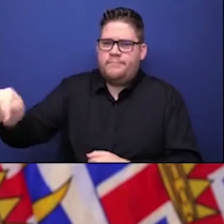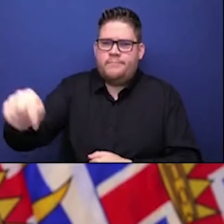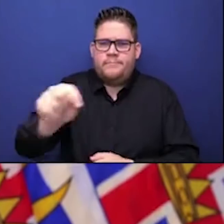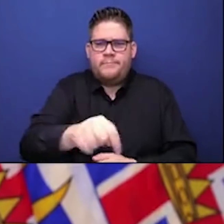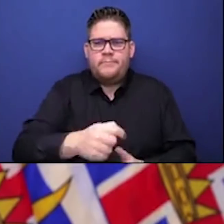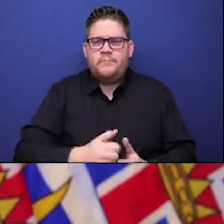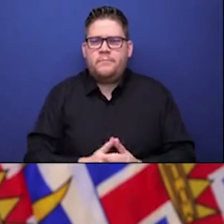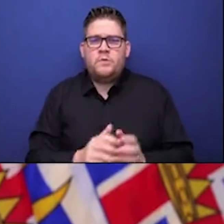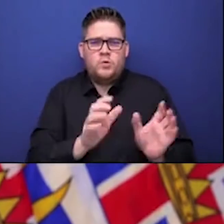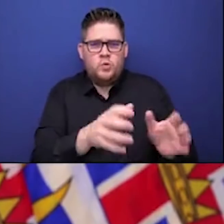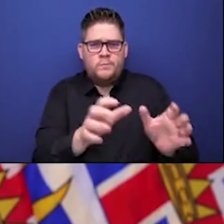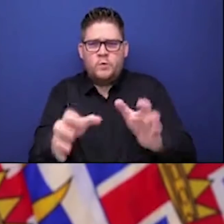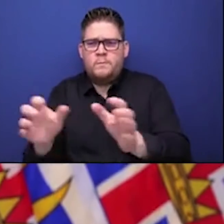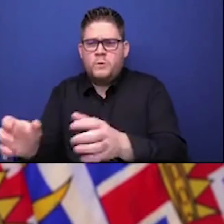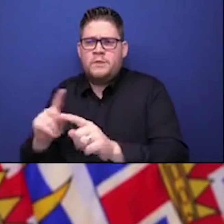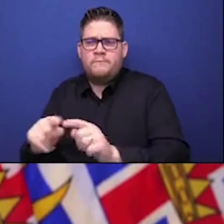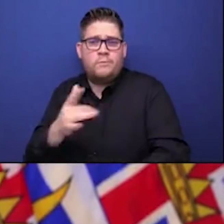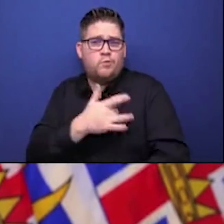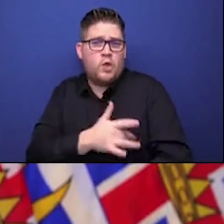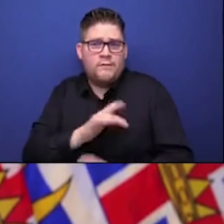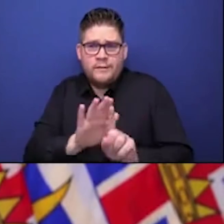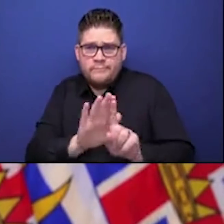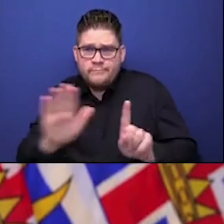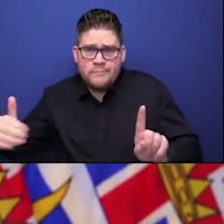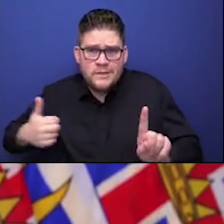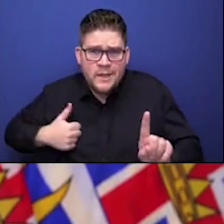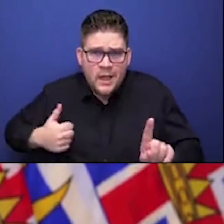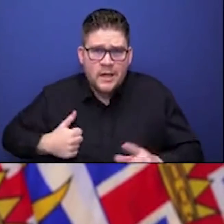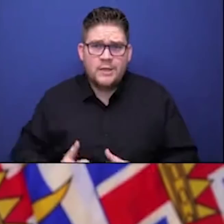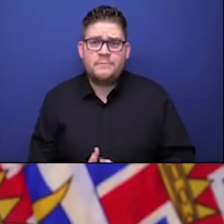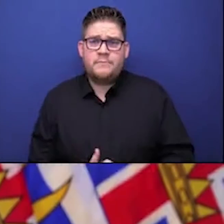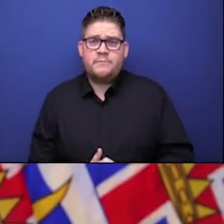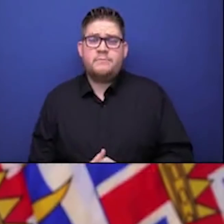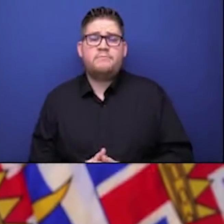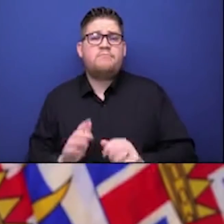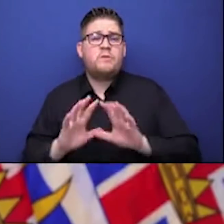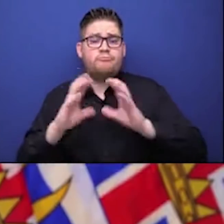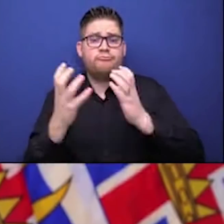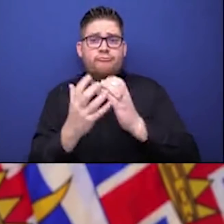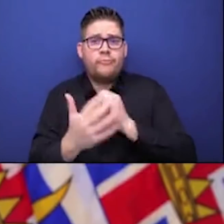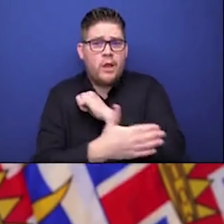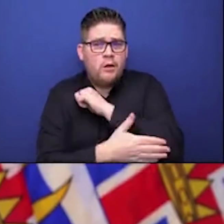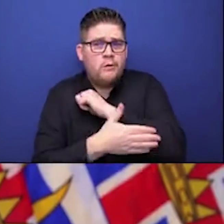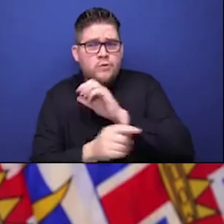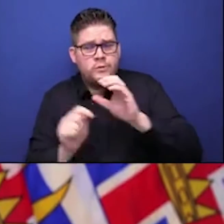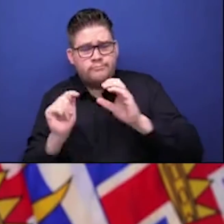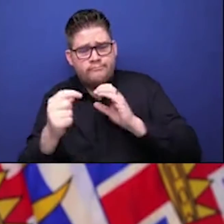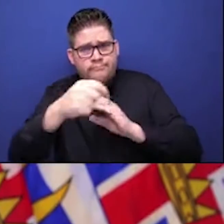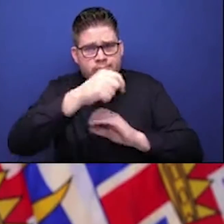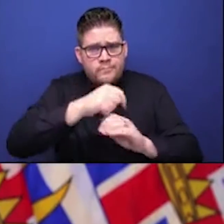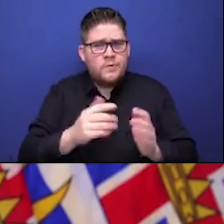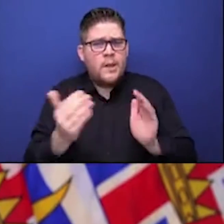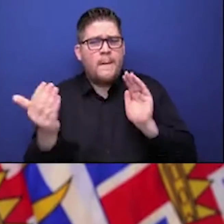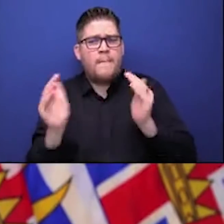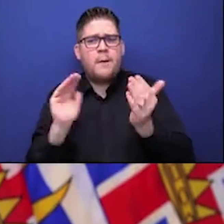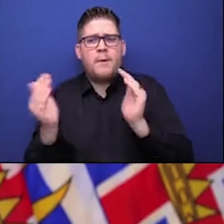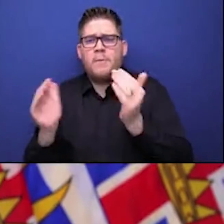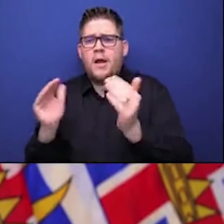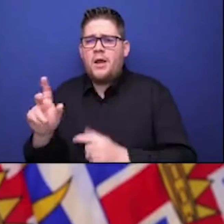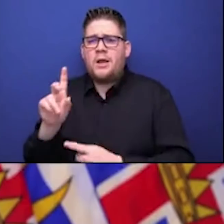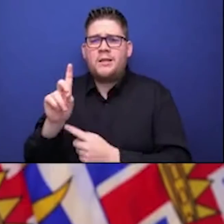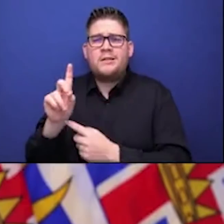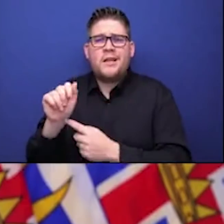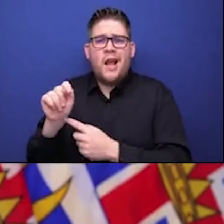and Israel and other countries around the world. We have also been working with our national advisory committee on immunization who spent